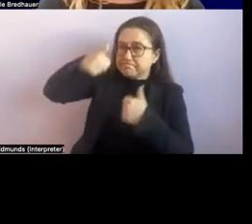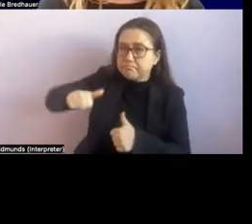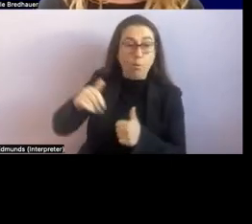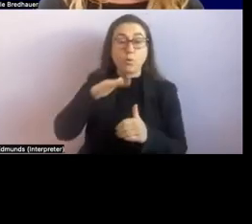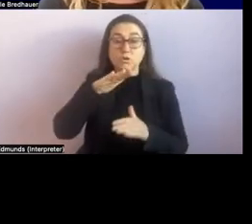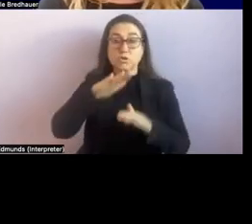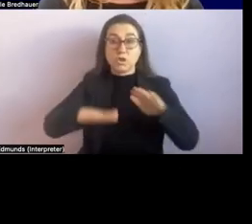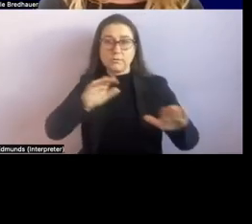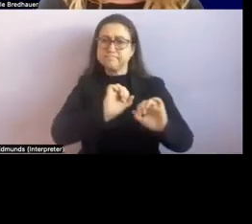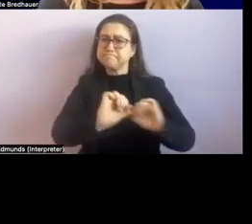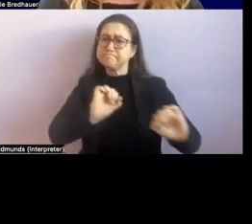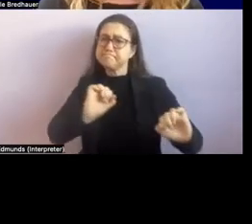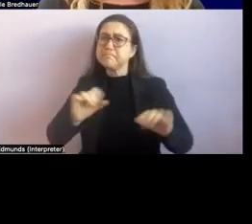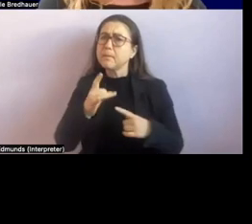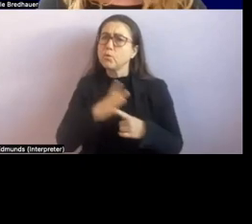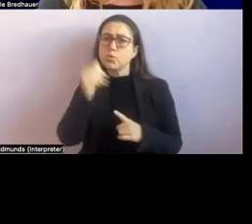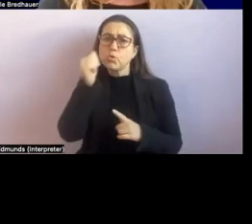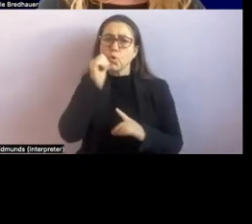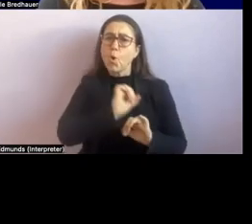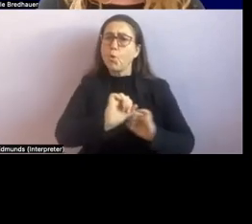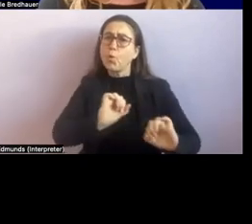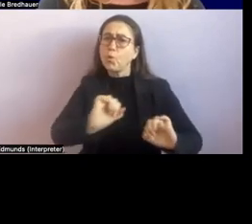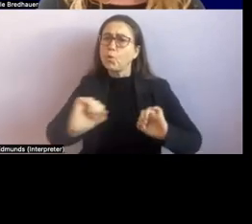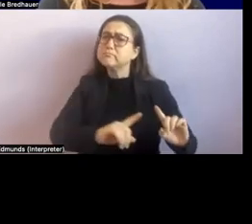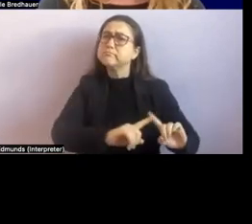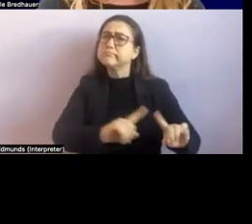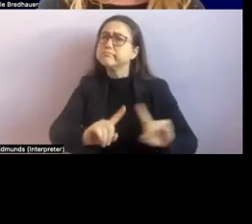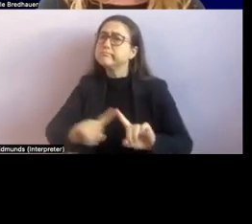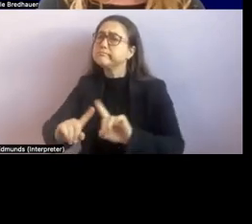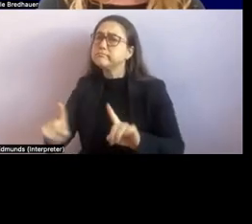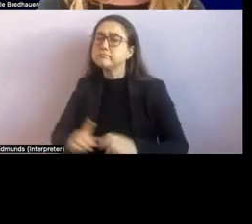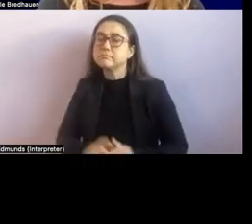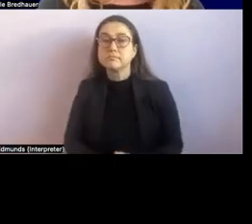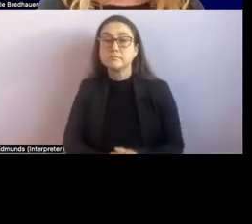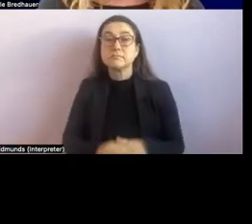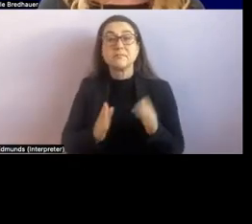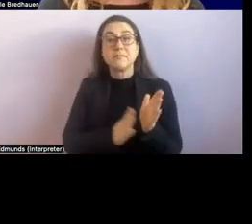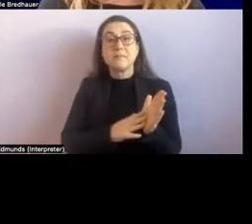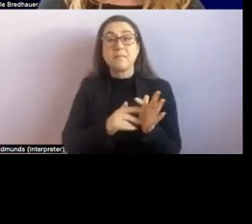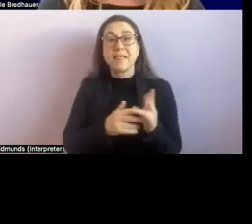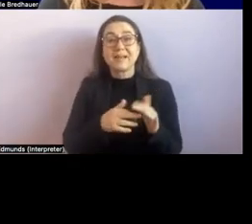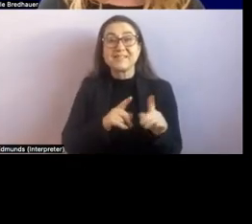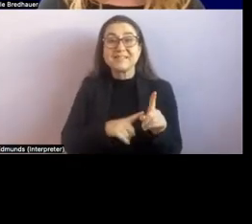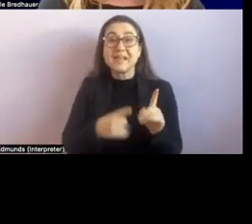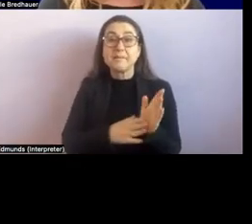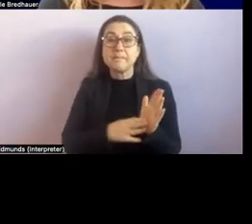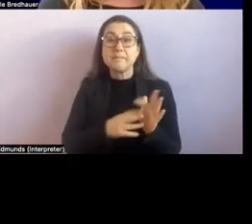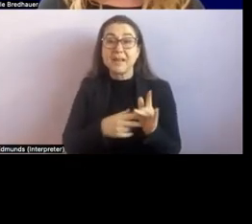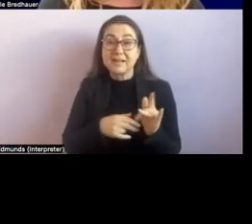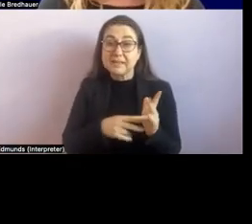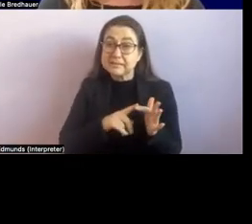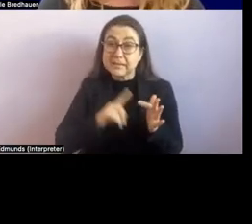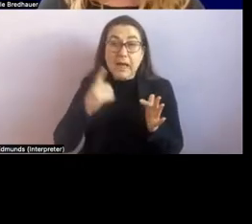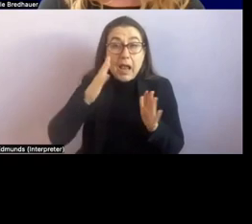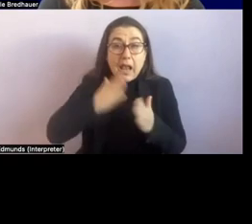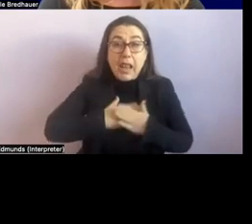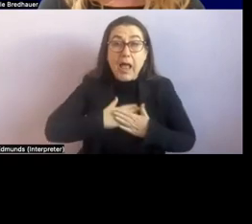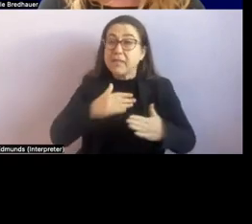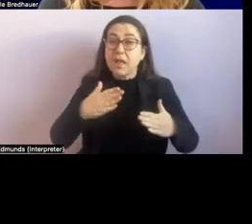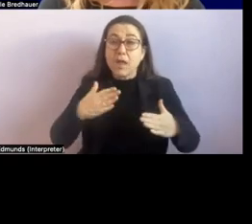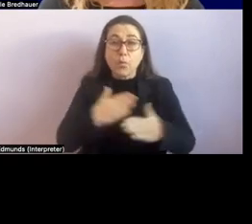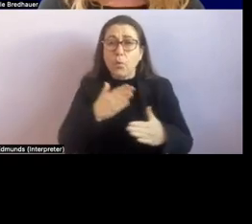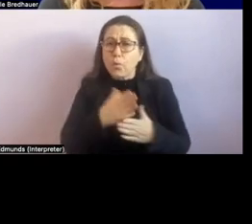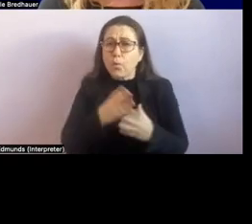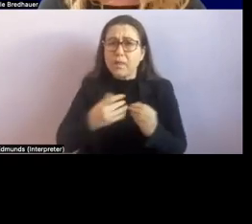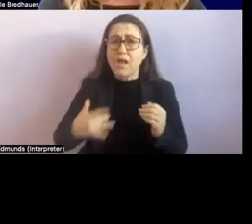And I love the work that Melanie has done in this space with her Life Spaces